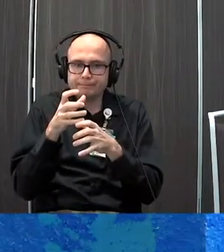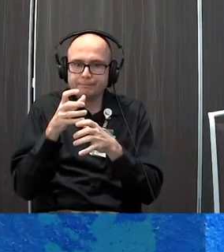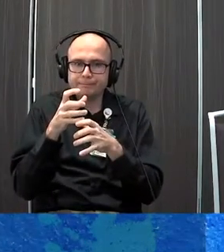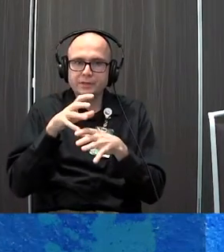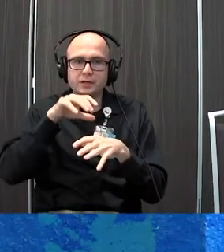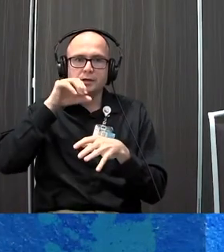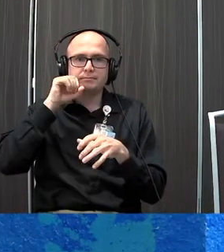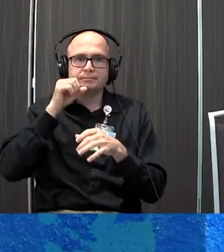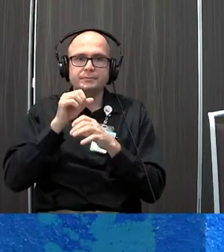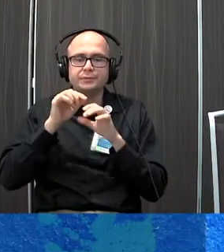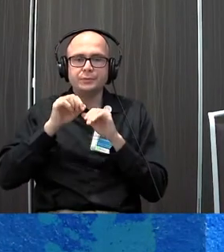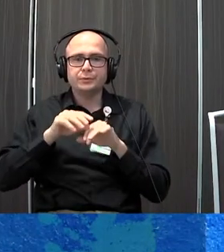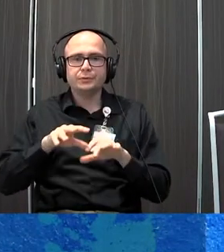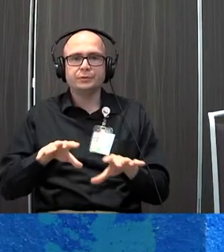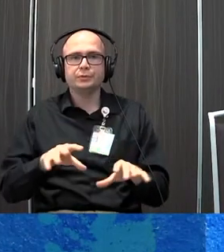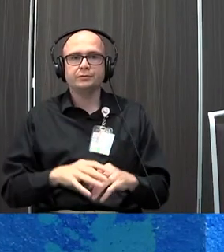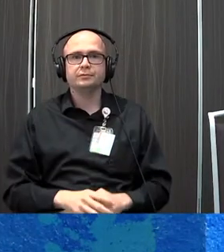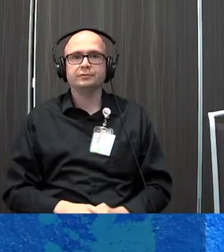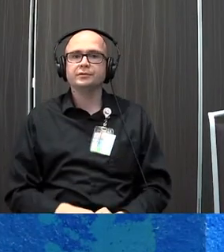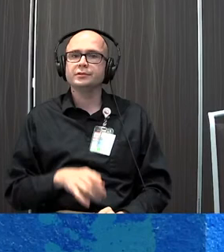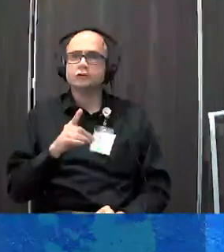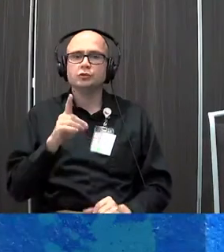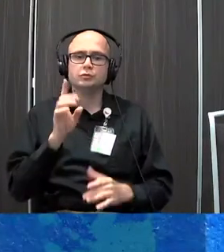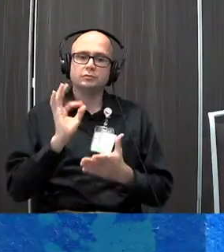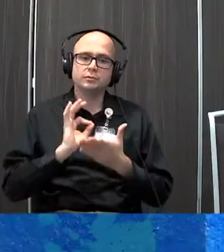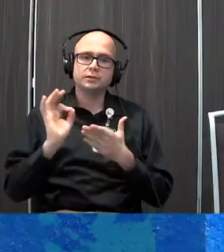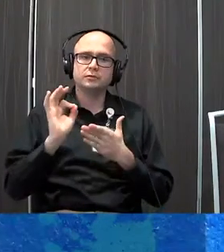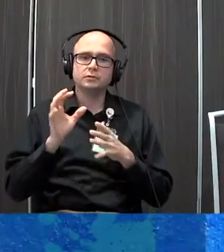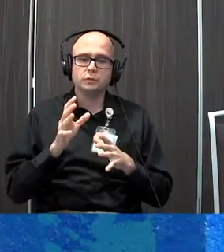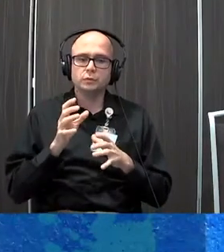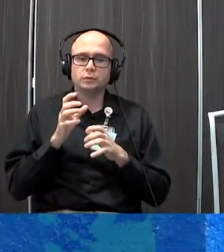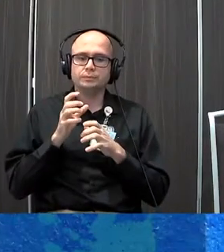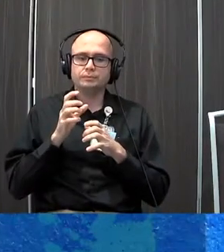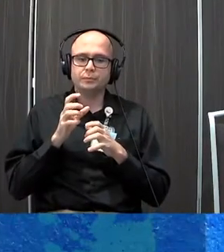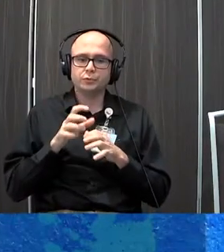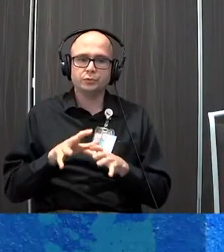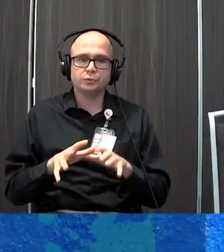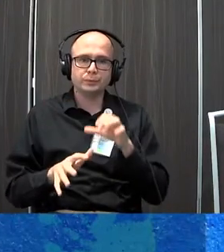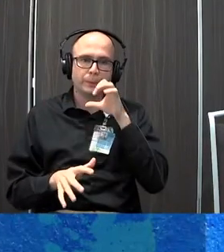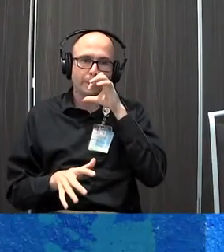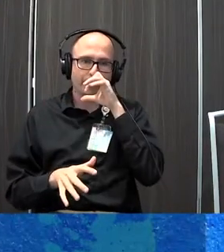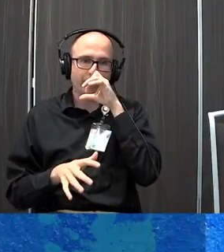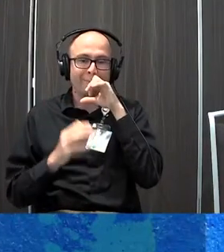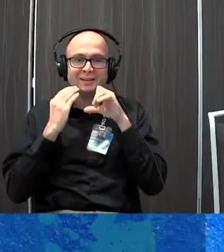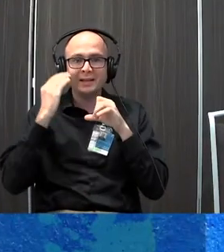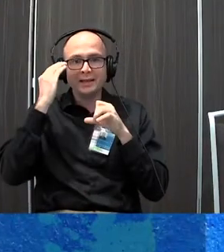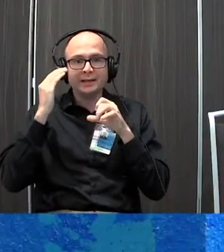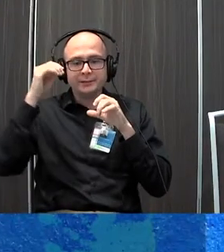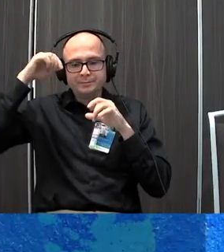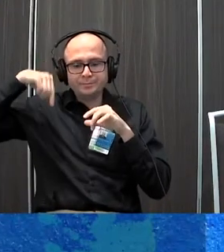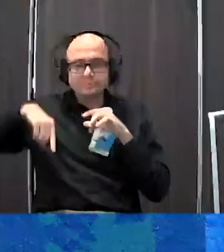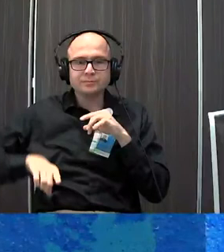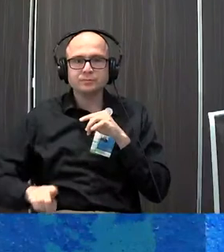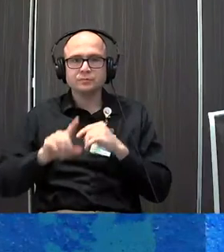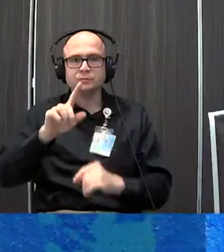breath. And then you exhale. And so you just sequentially tighten and release your body, either from your head down to your toes,